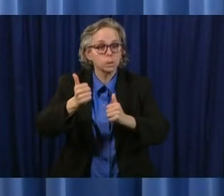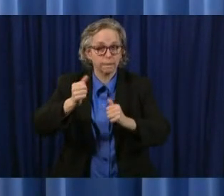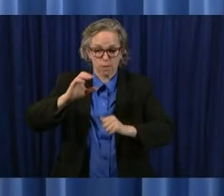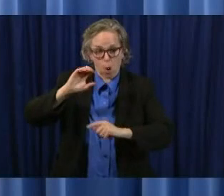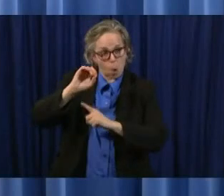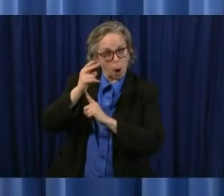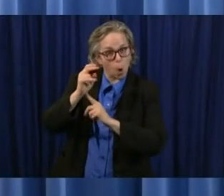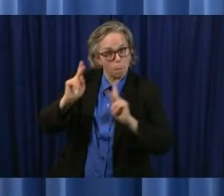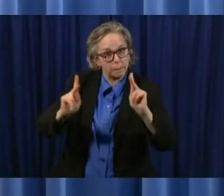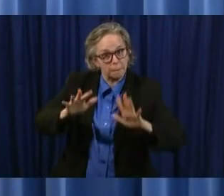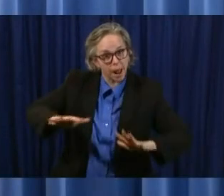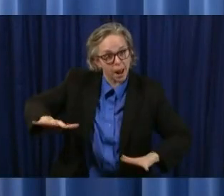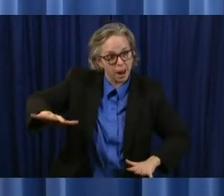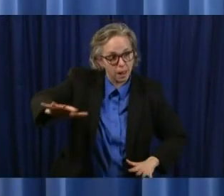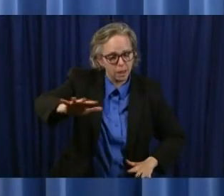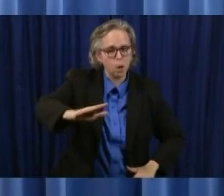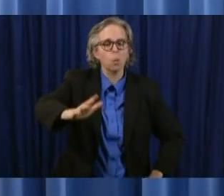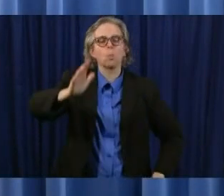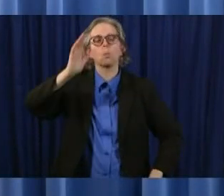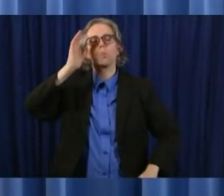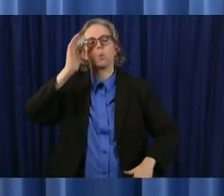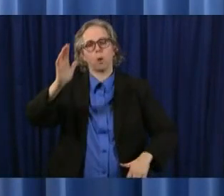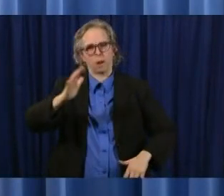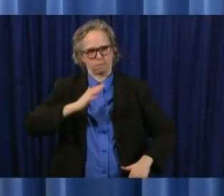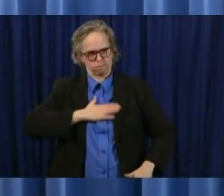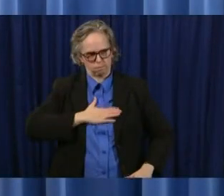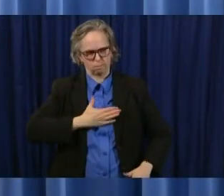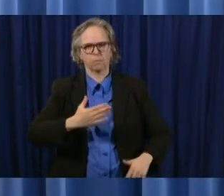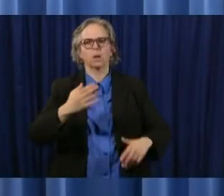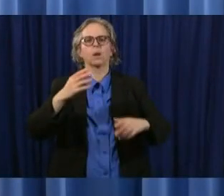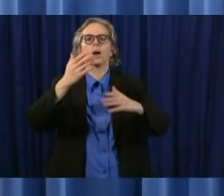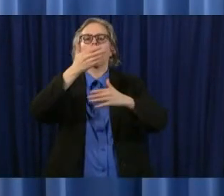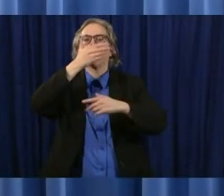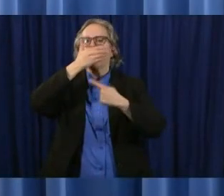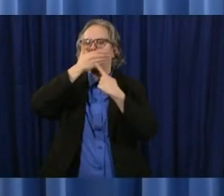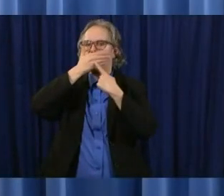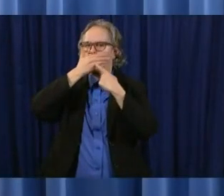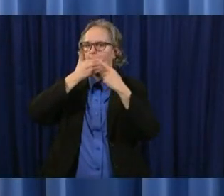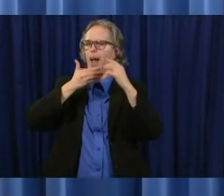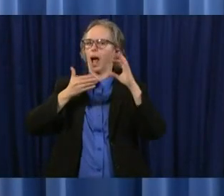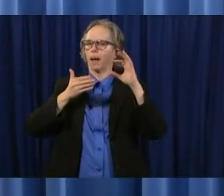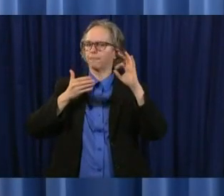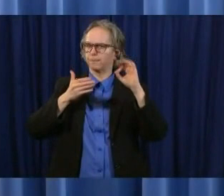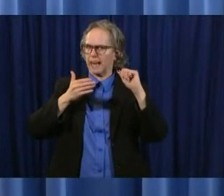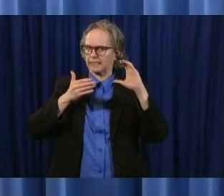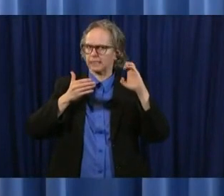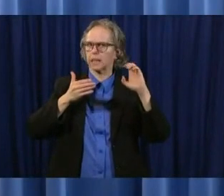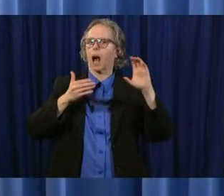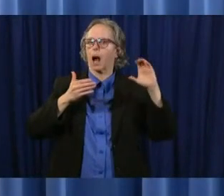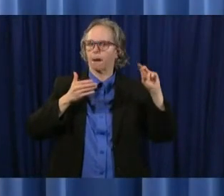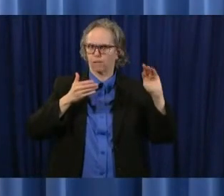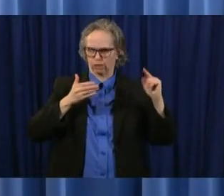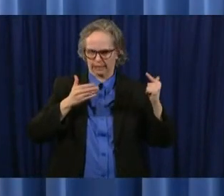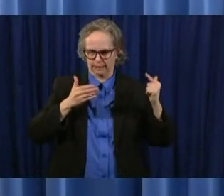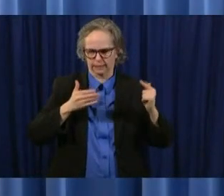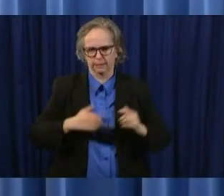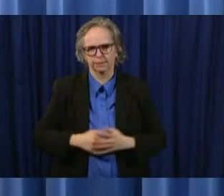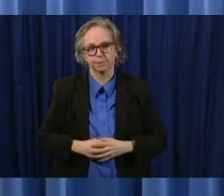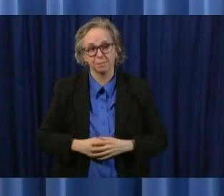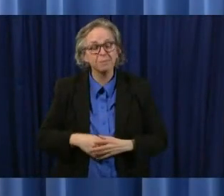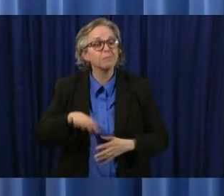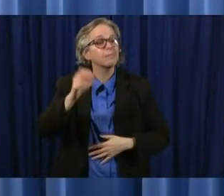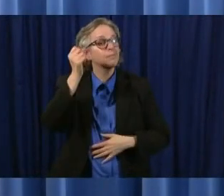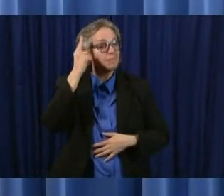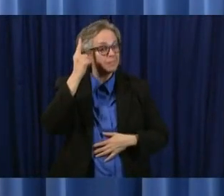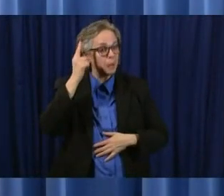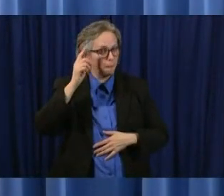uh will wear a face covering because i think it's in their interest and i think they also are going to find